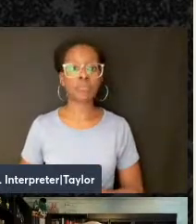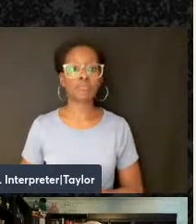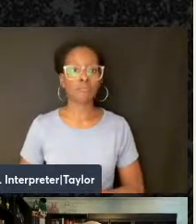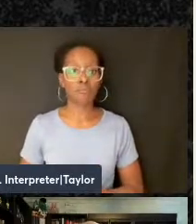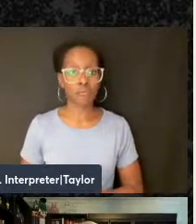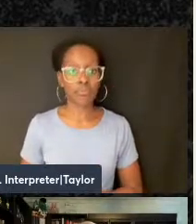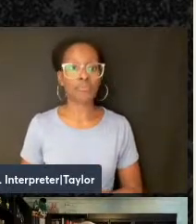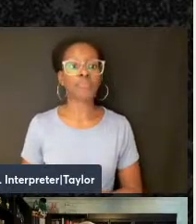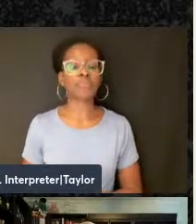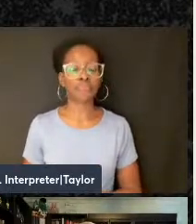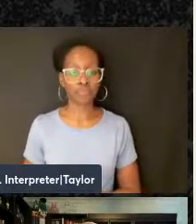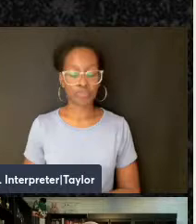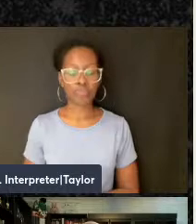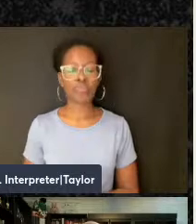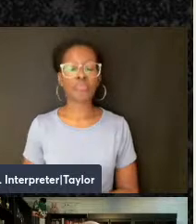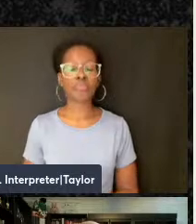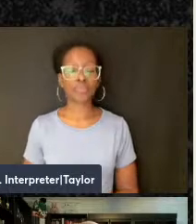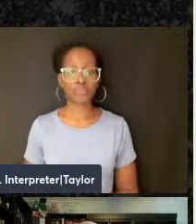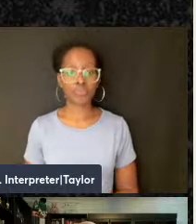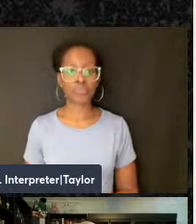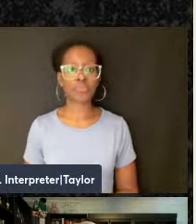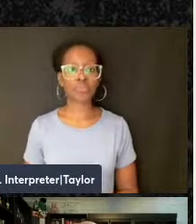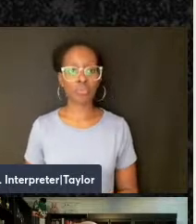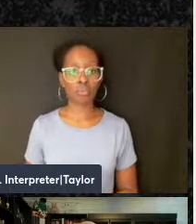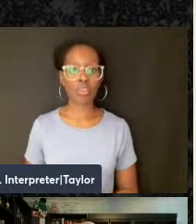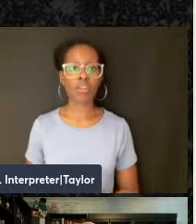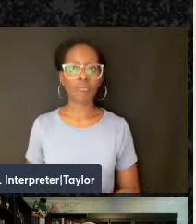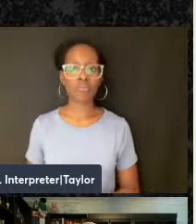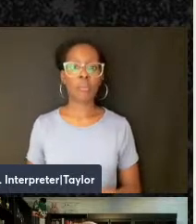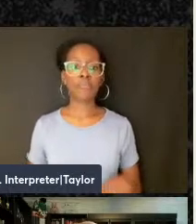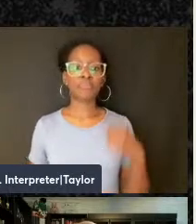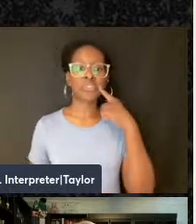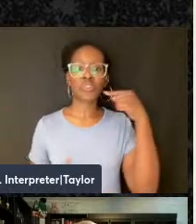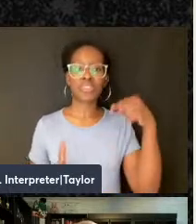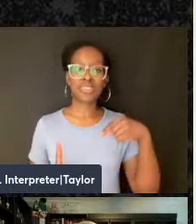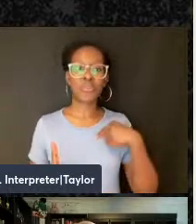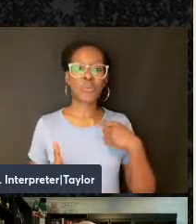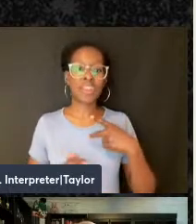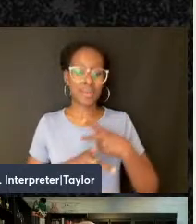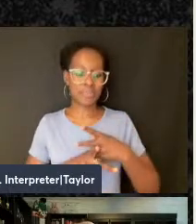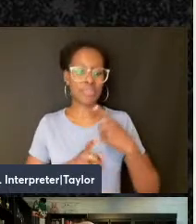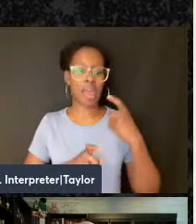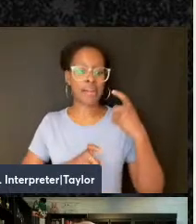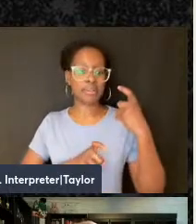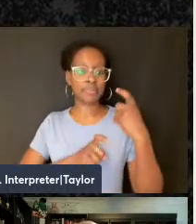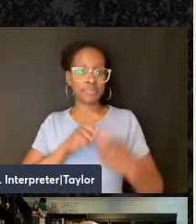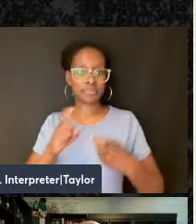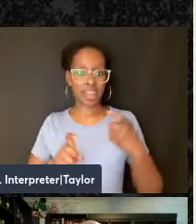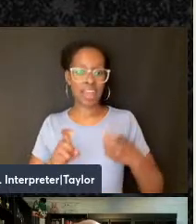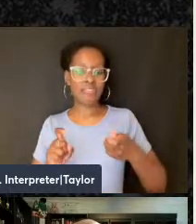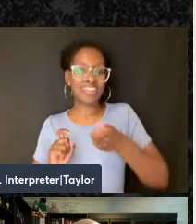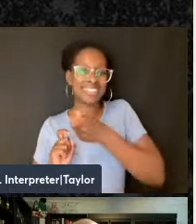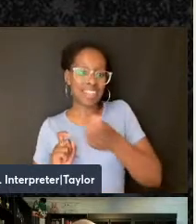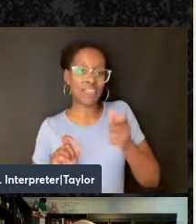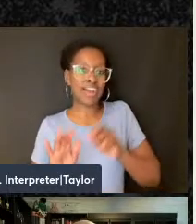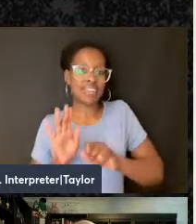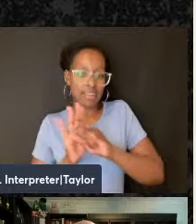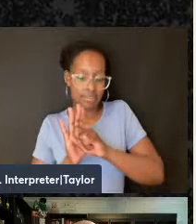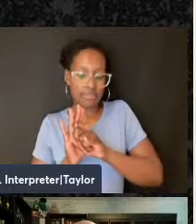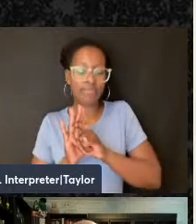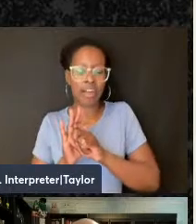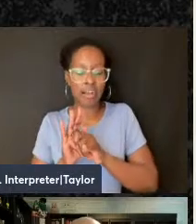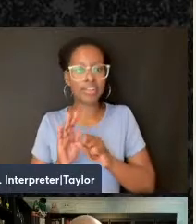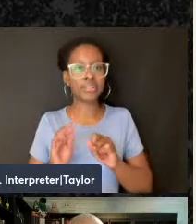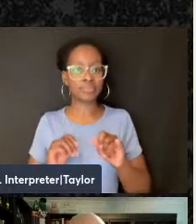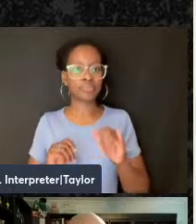kept the contributions to studies of self-identified Jewish anarchists, so people of Jewish descent who